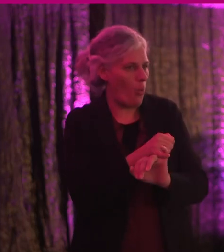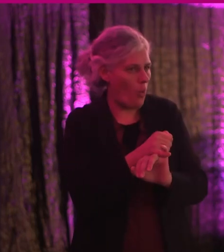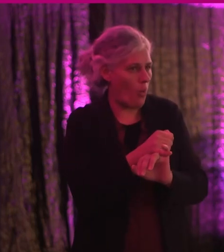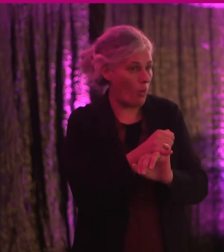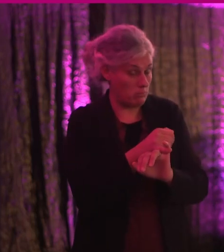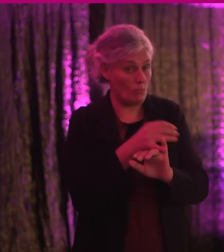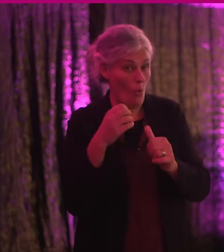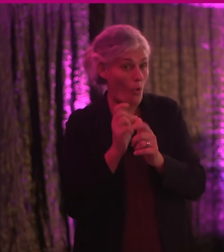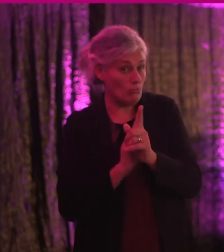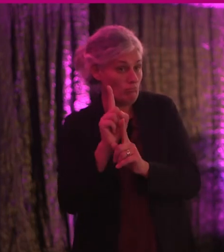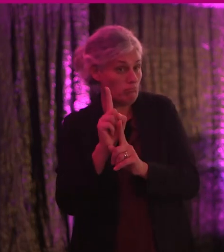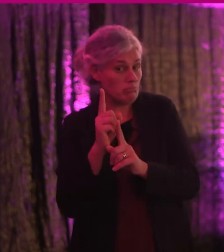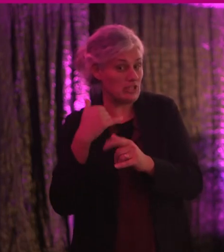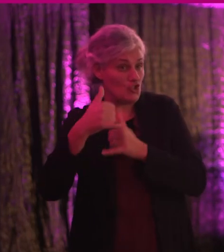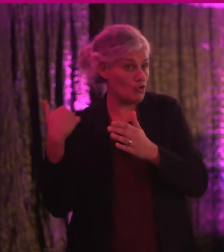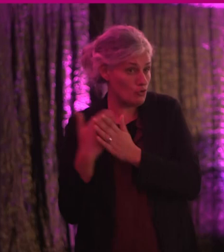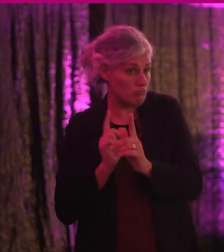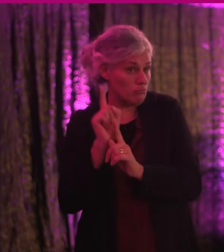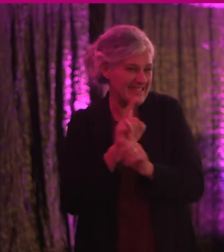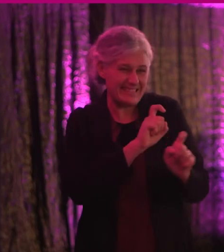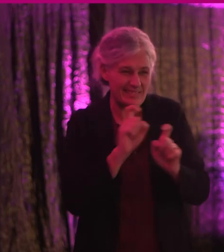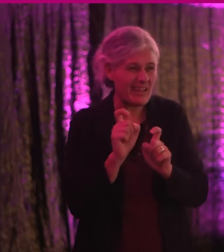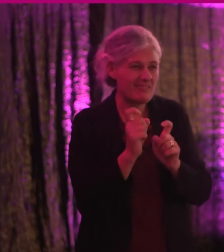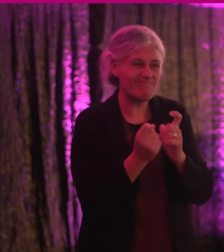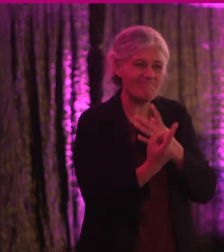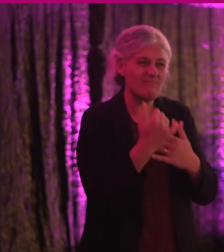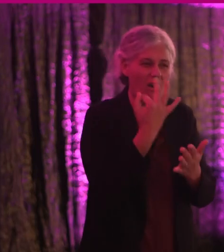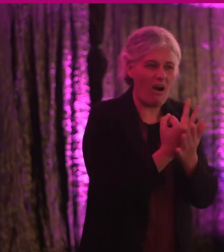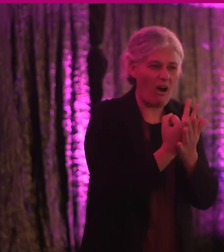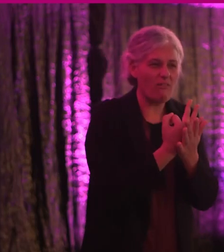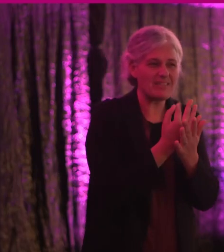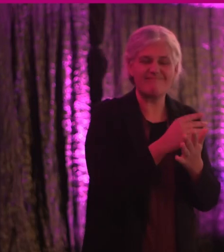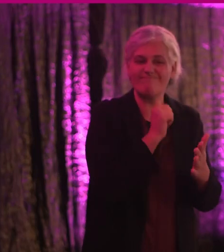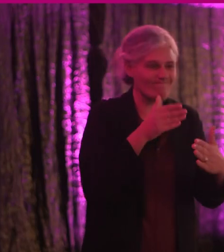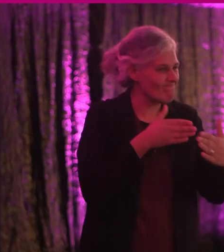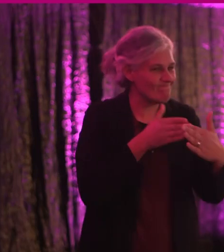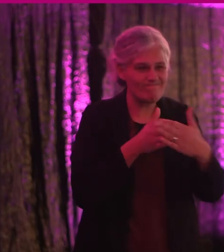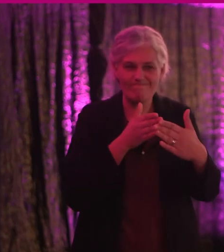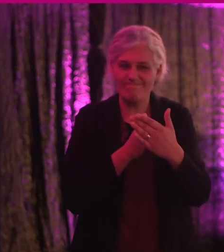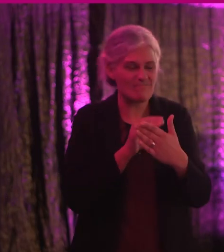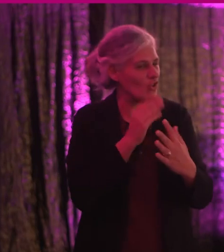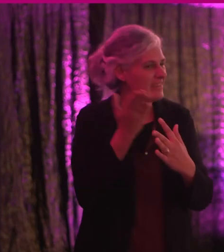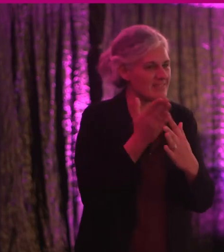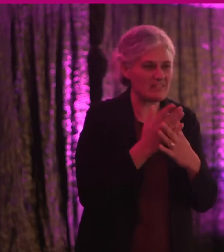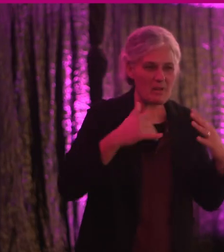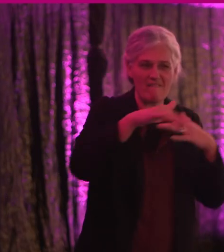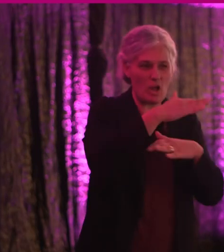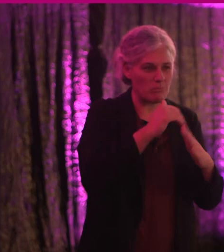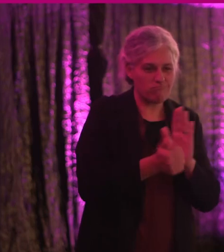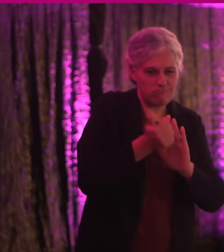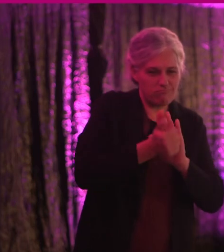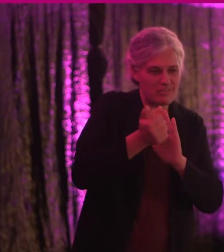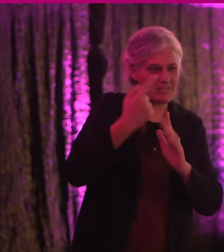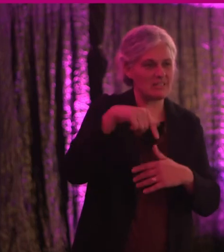many improvements in recent years, are still frequently presented with an inaccessible built environment, inaccessible public